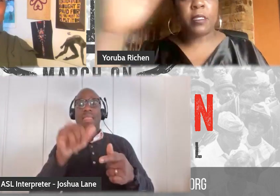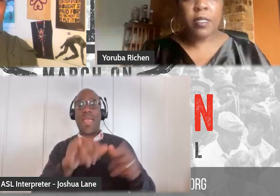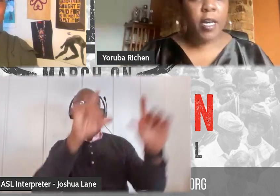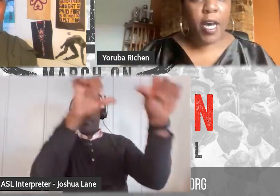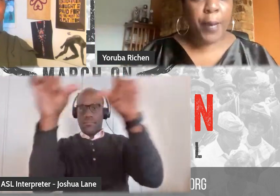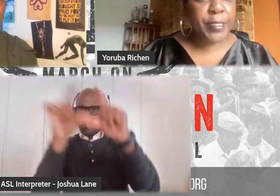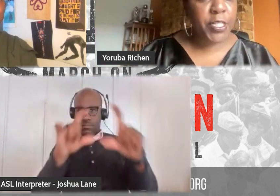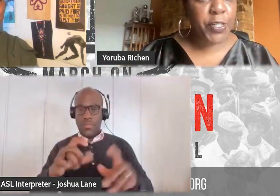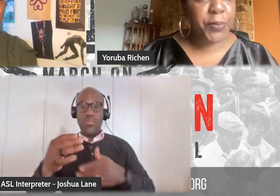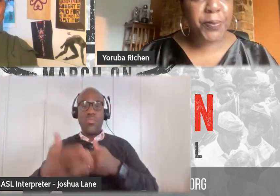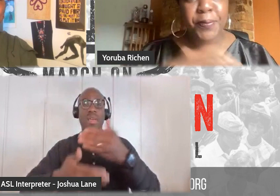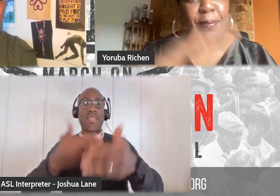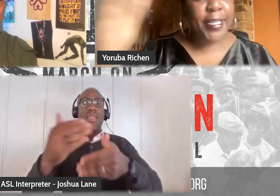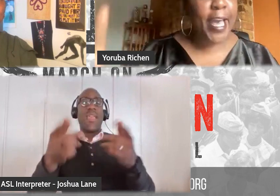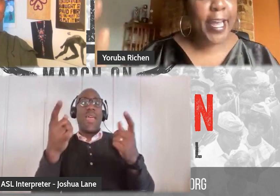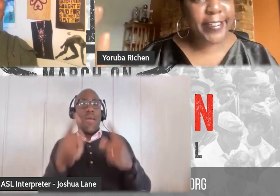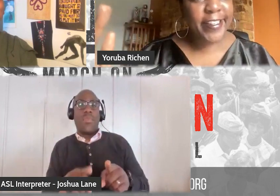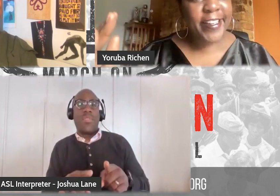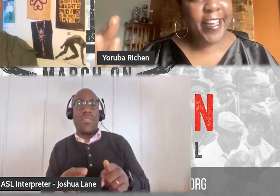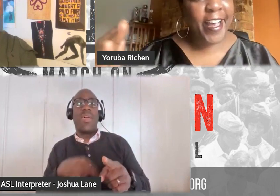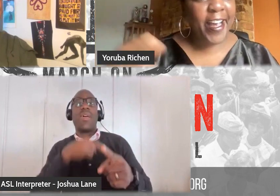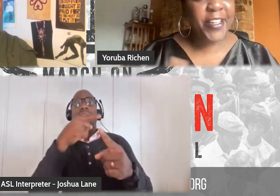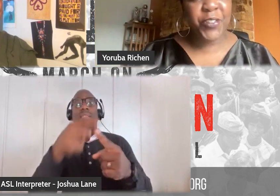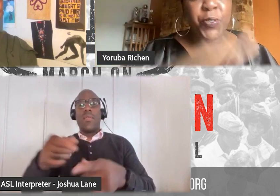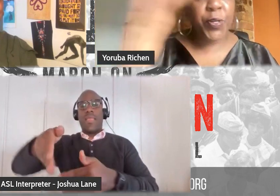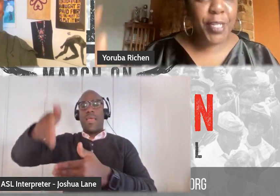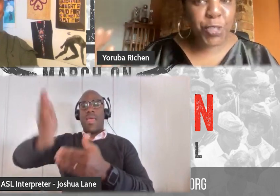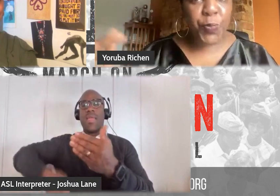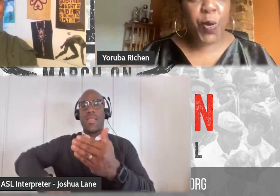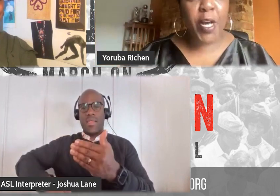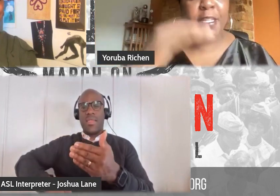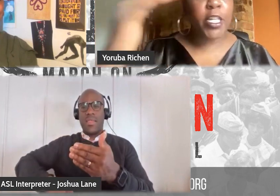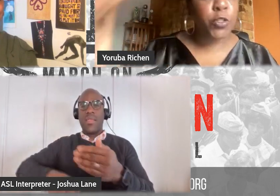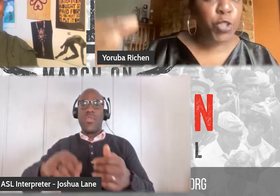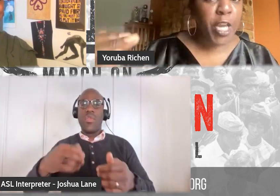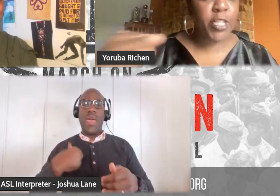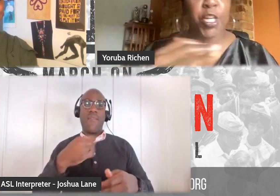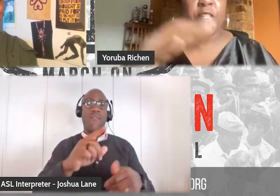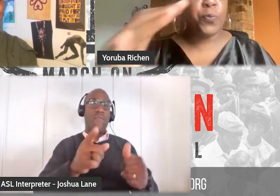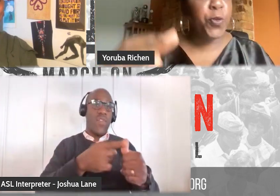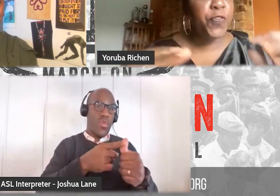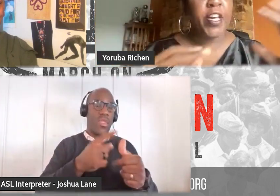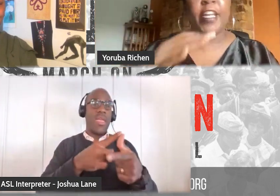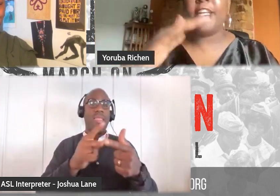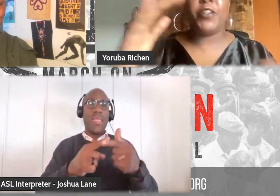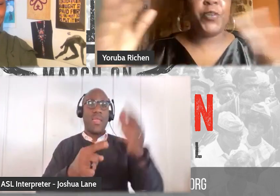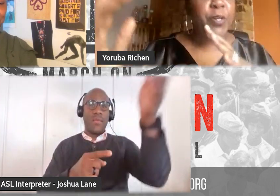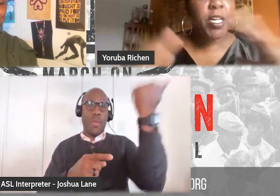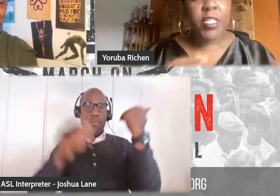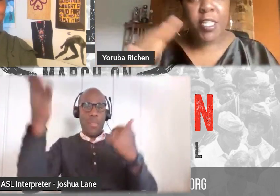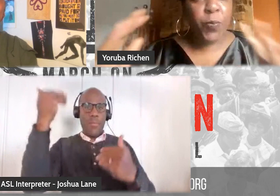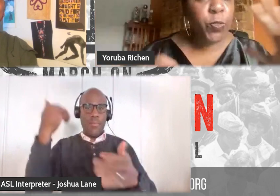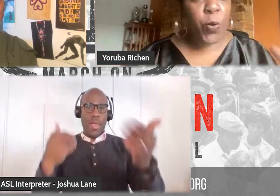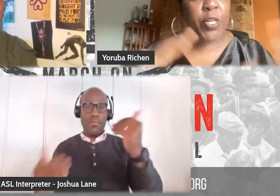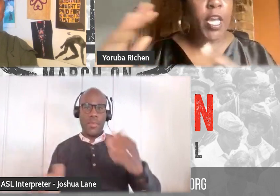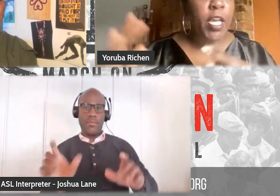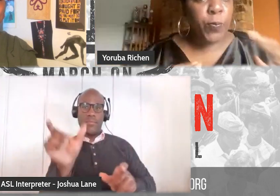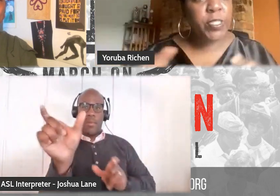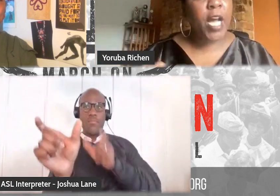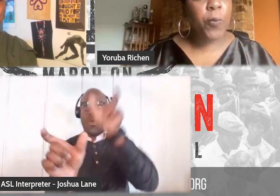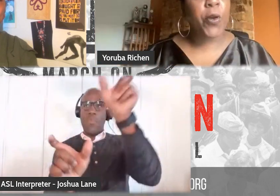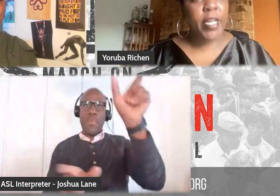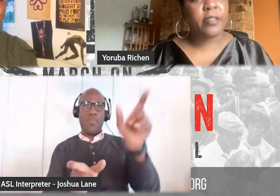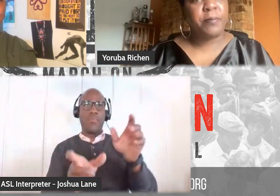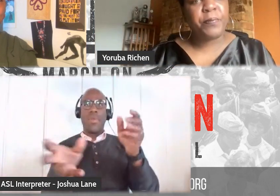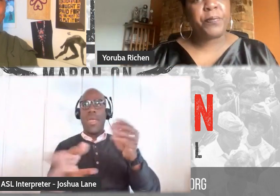happens up until the end. Uh, you do an initial one, then you change it and you move it and you see what's working